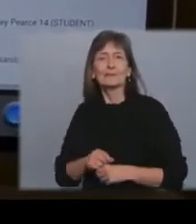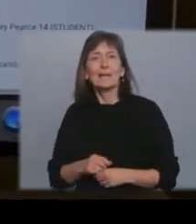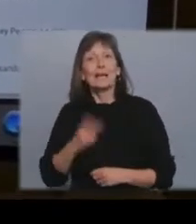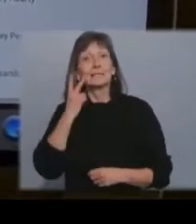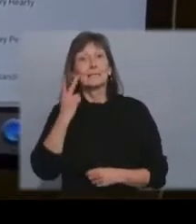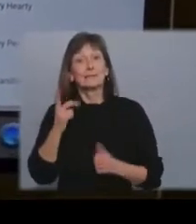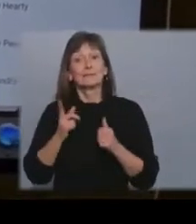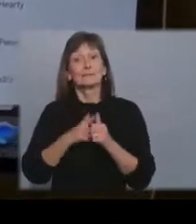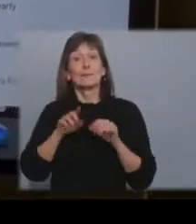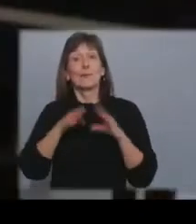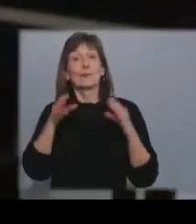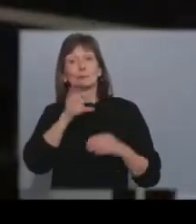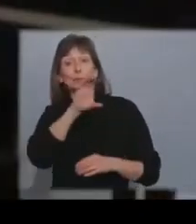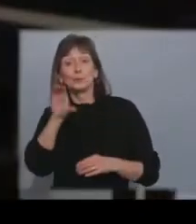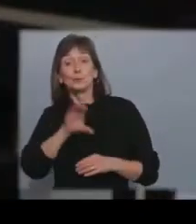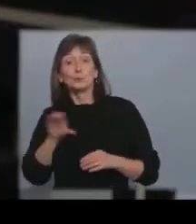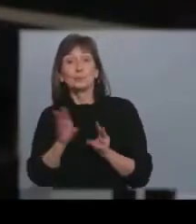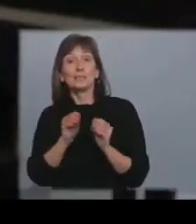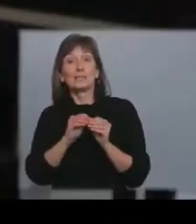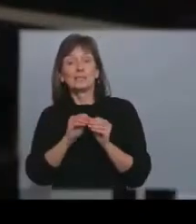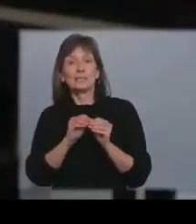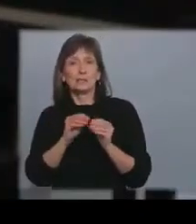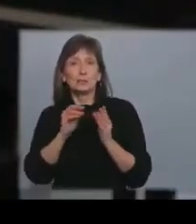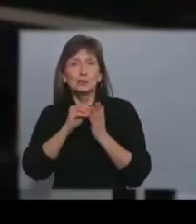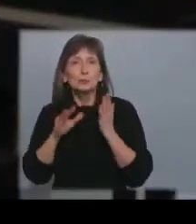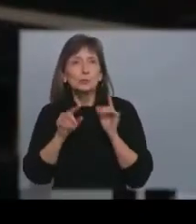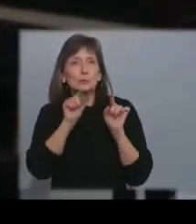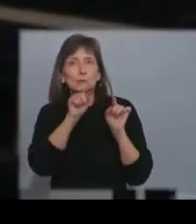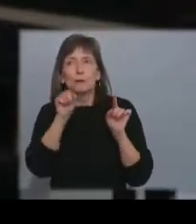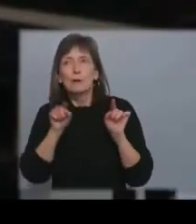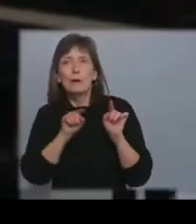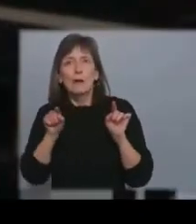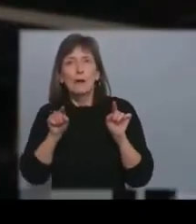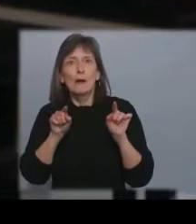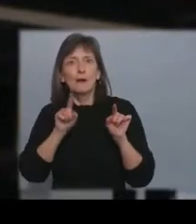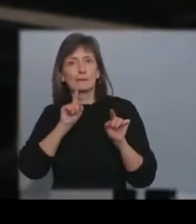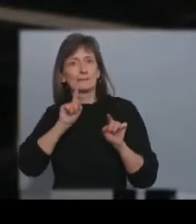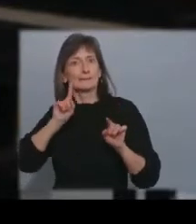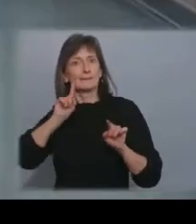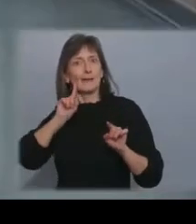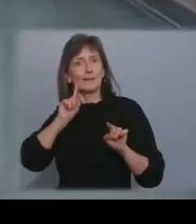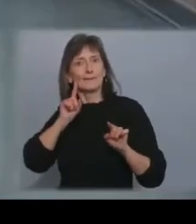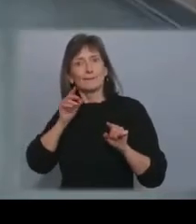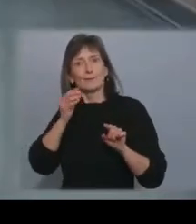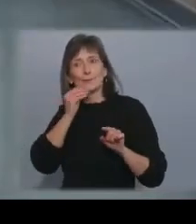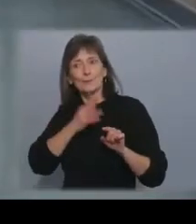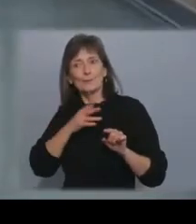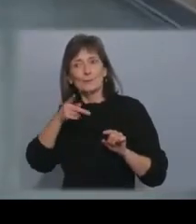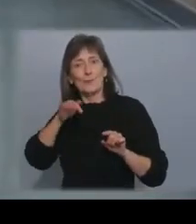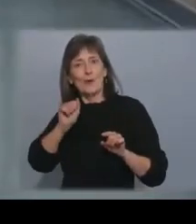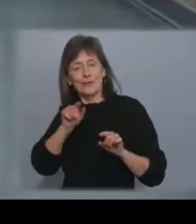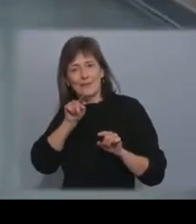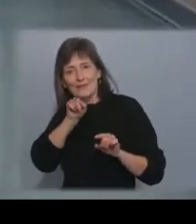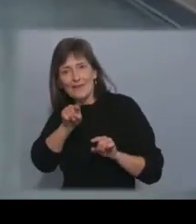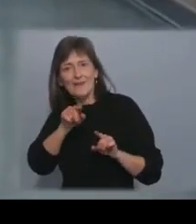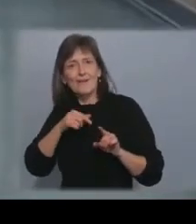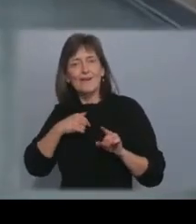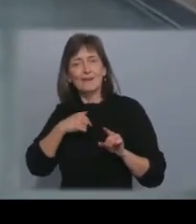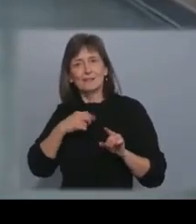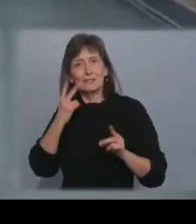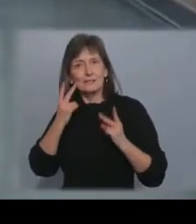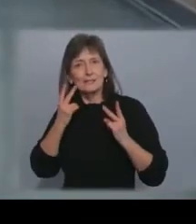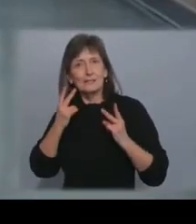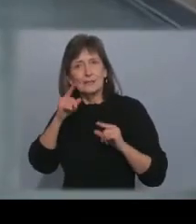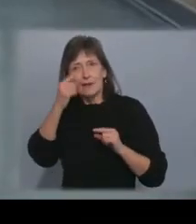the opening of minds and in that moment i bookmarked it in my mind it was an important moment